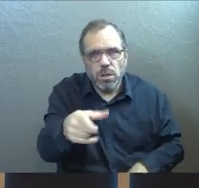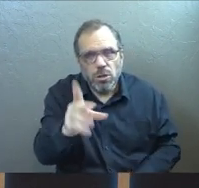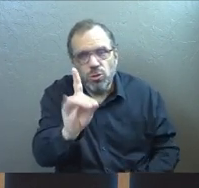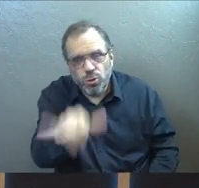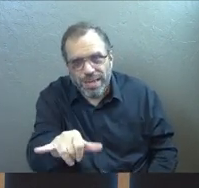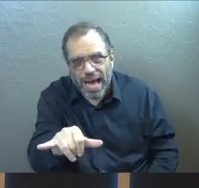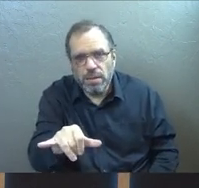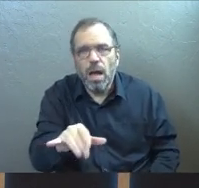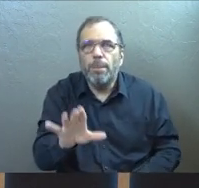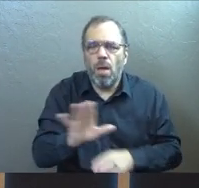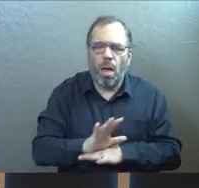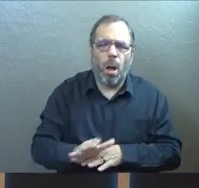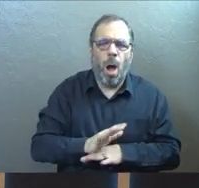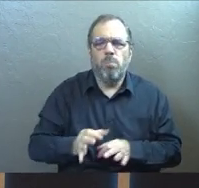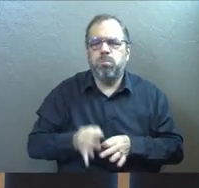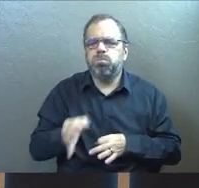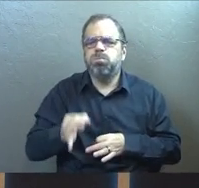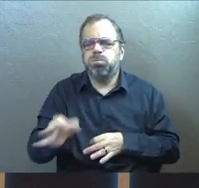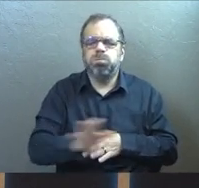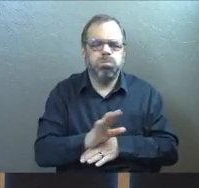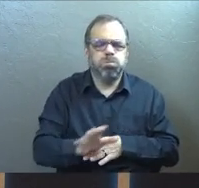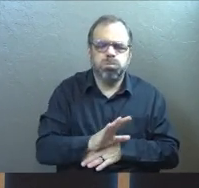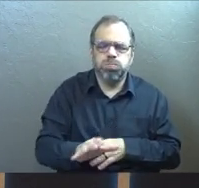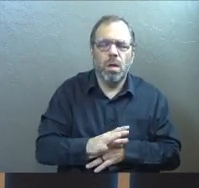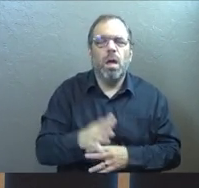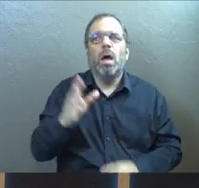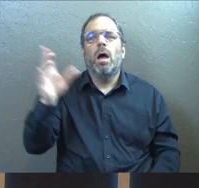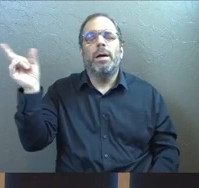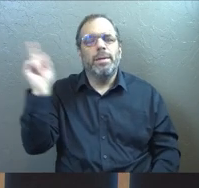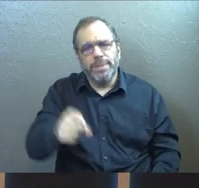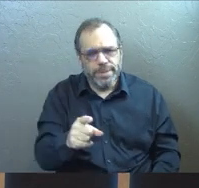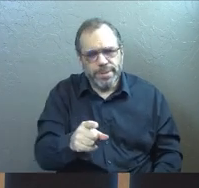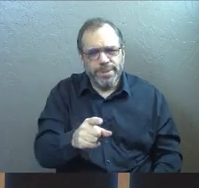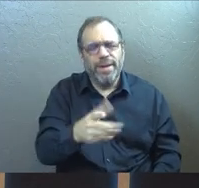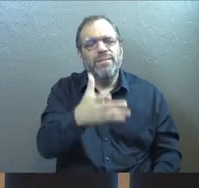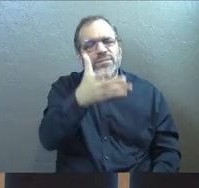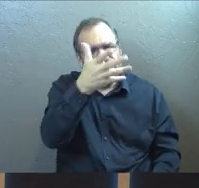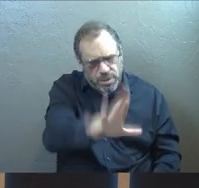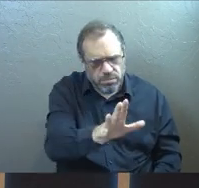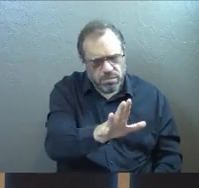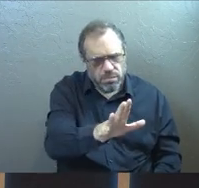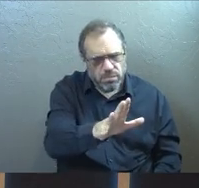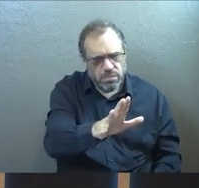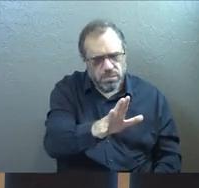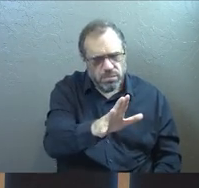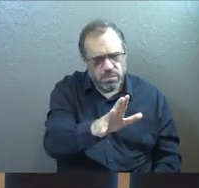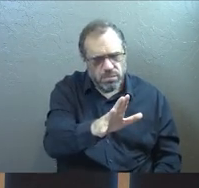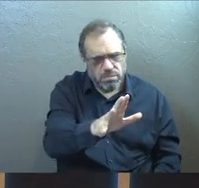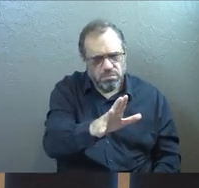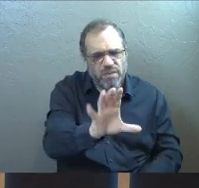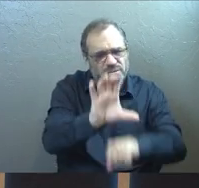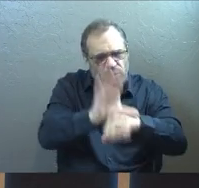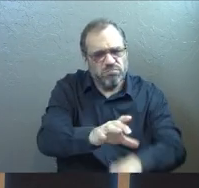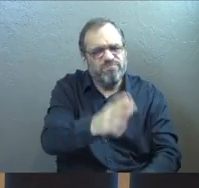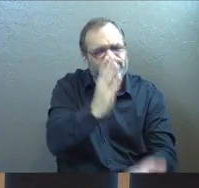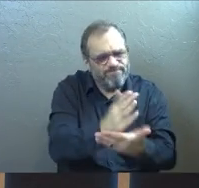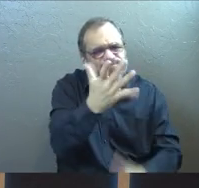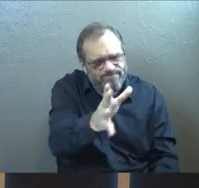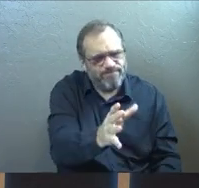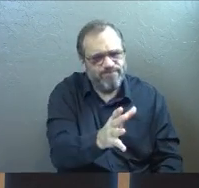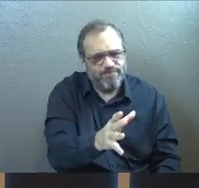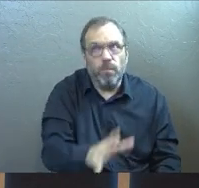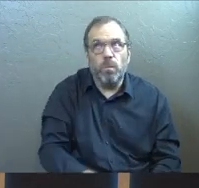you to do because you were too busy to do the thing. And then God comes along and stops you, makes you stop,